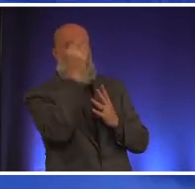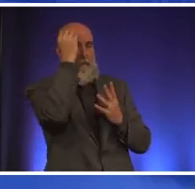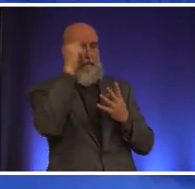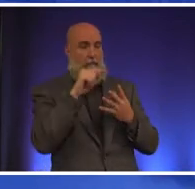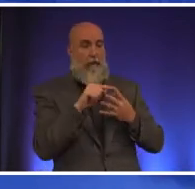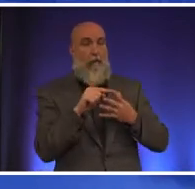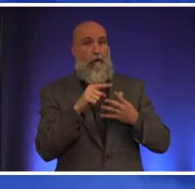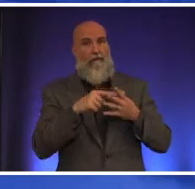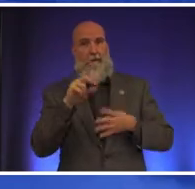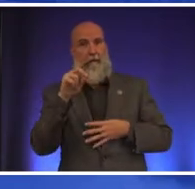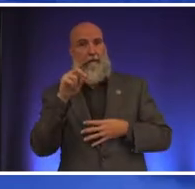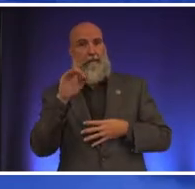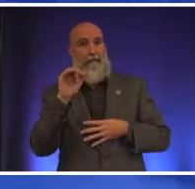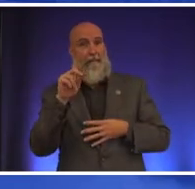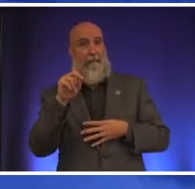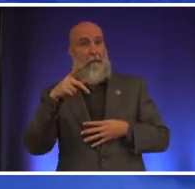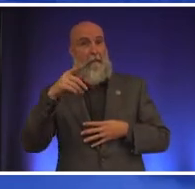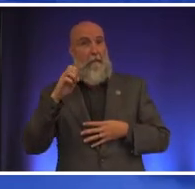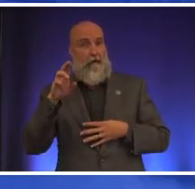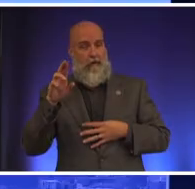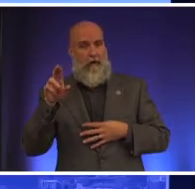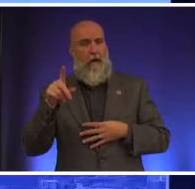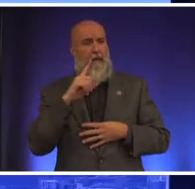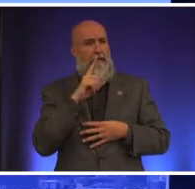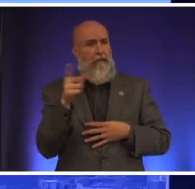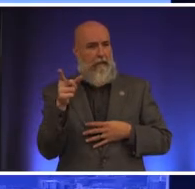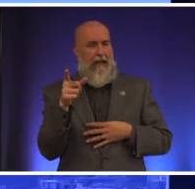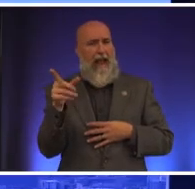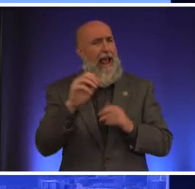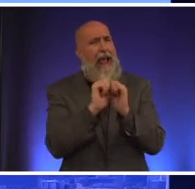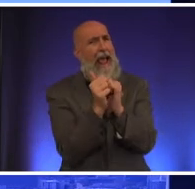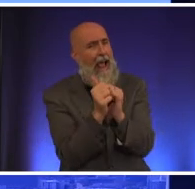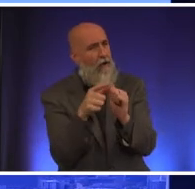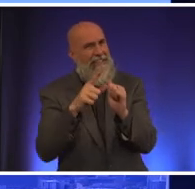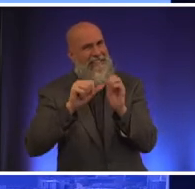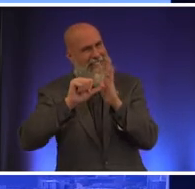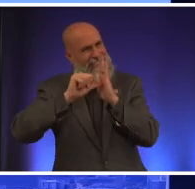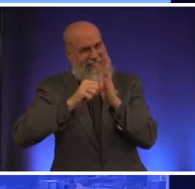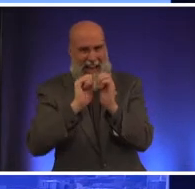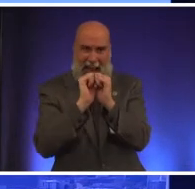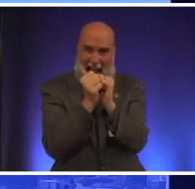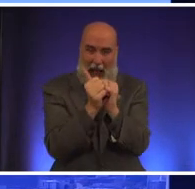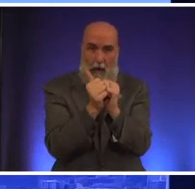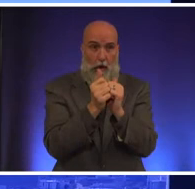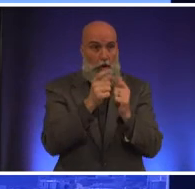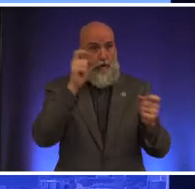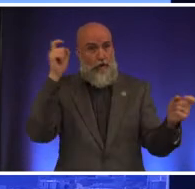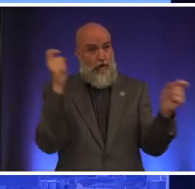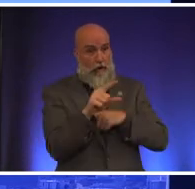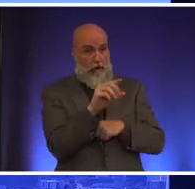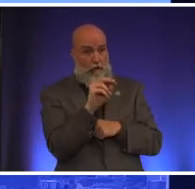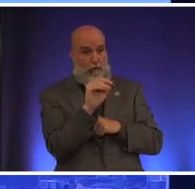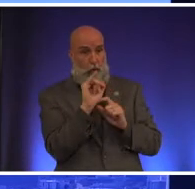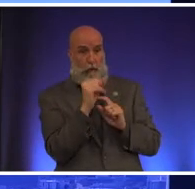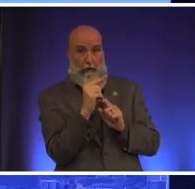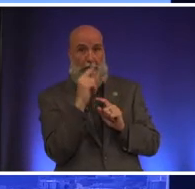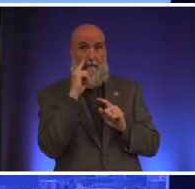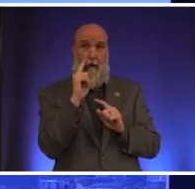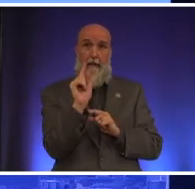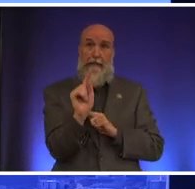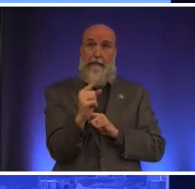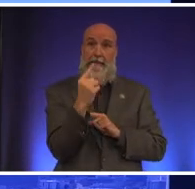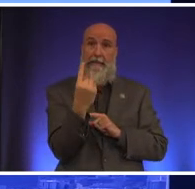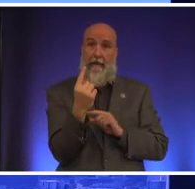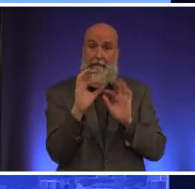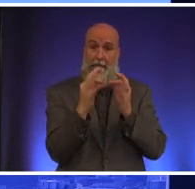is from david piper how and david emphasizes how would you change zoning in single family areas to slow the